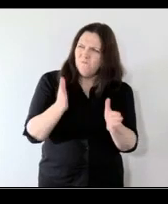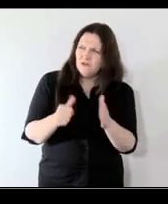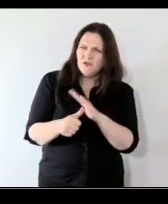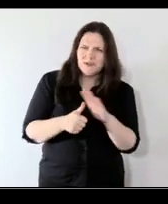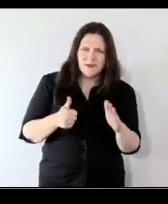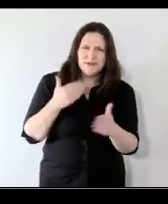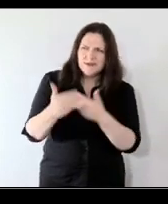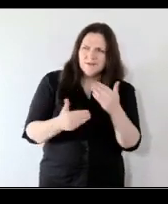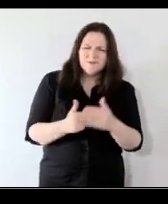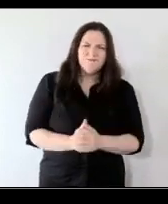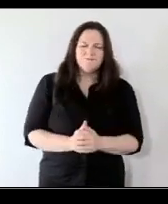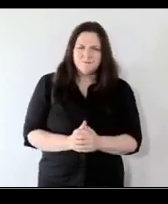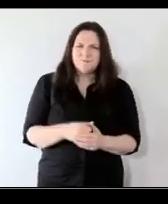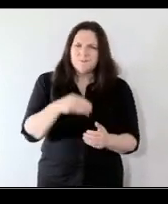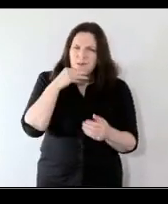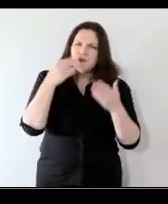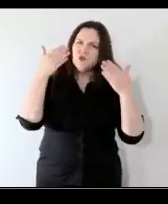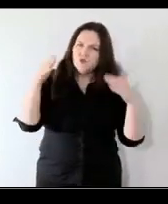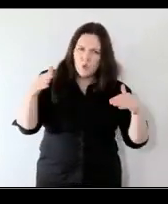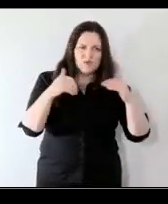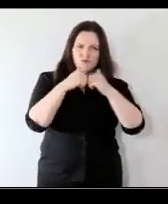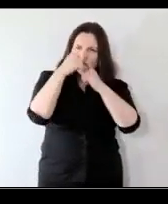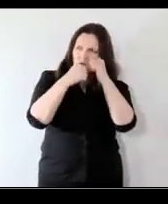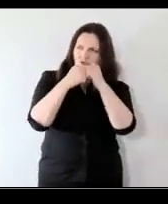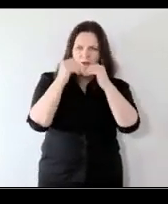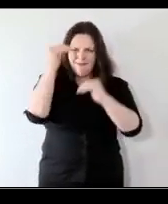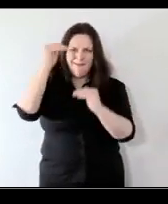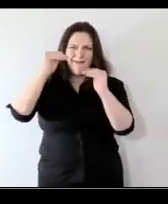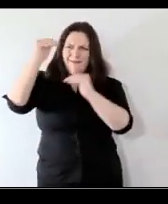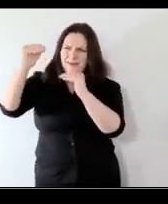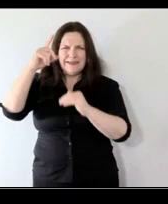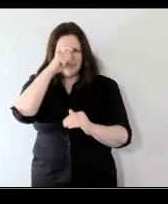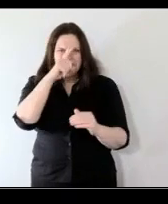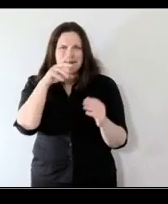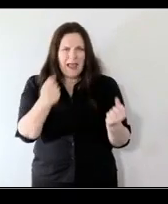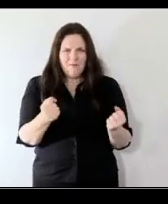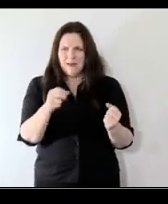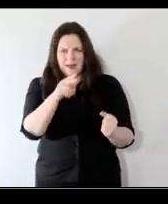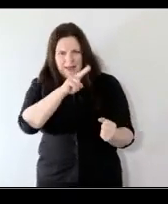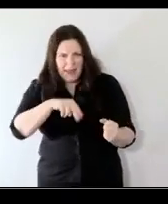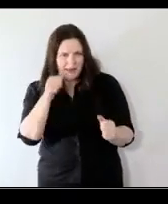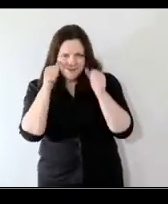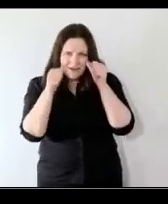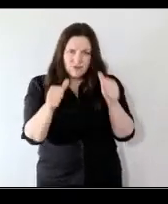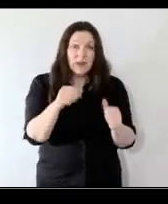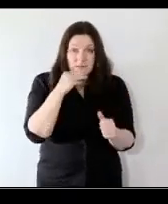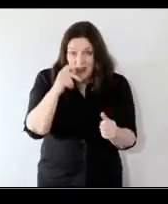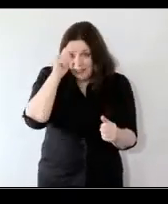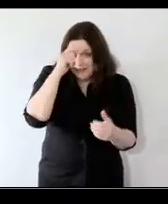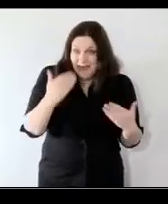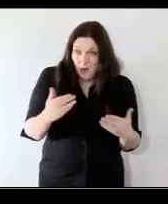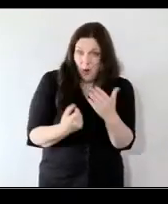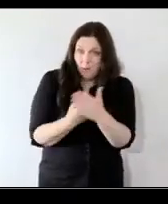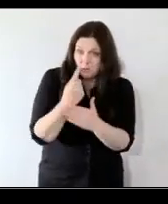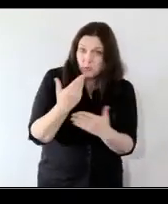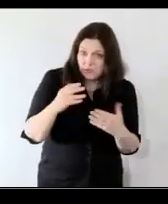lot to show us structural problems or difficulties that that we could address together so i think this is an opportunity